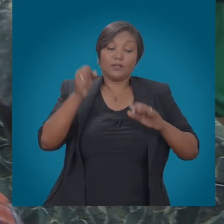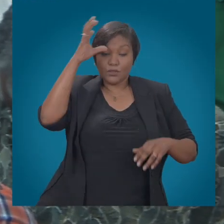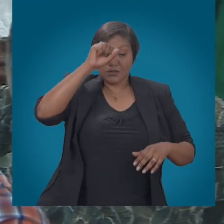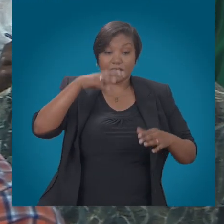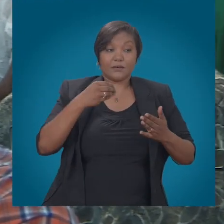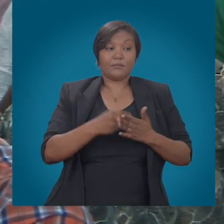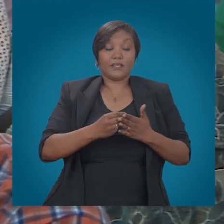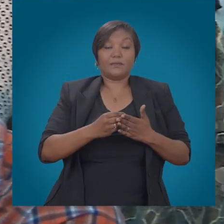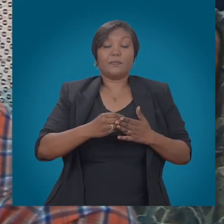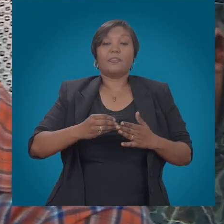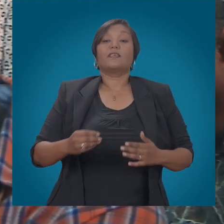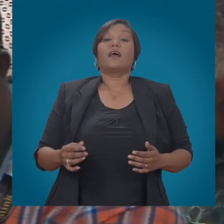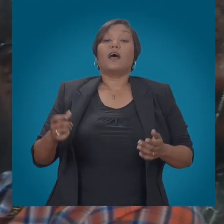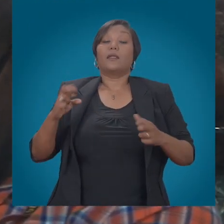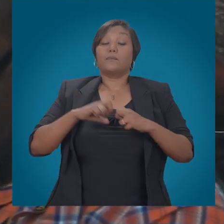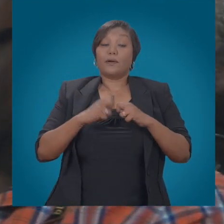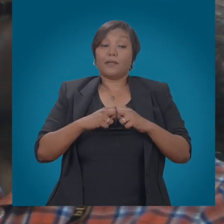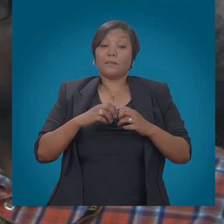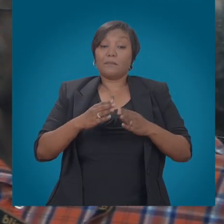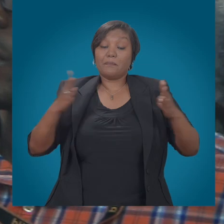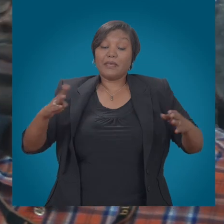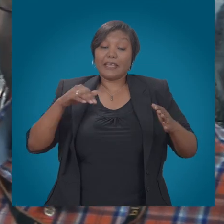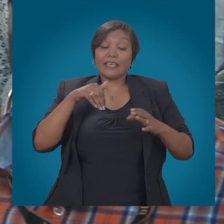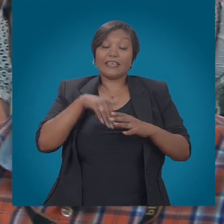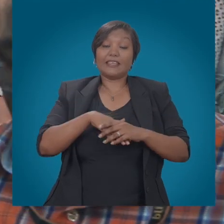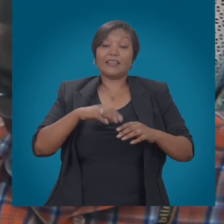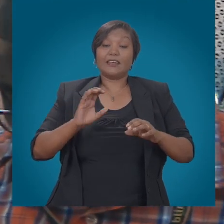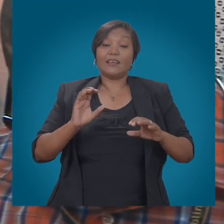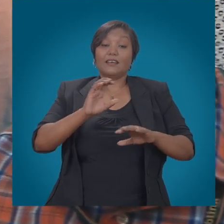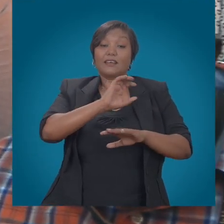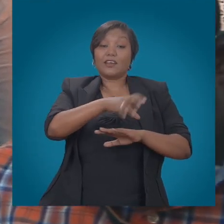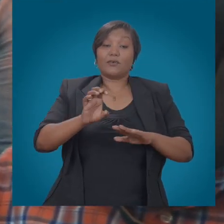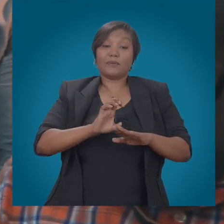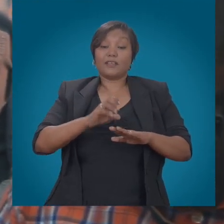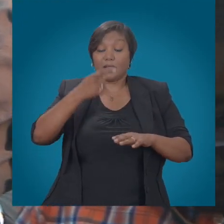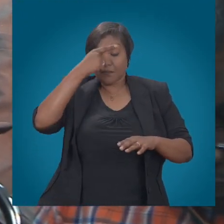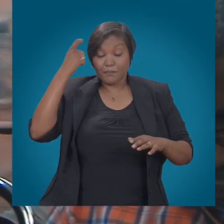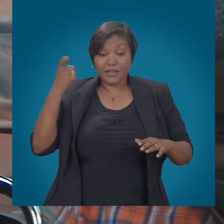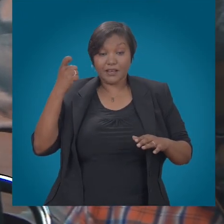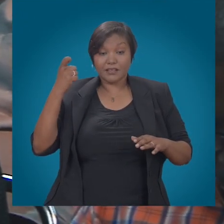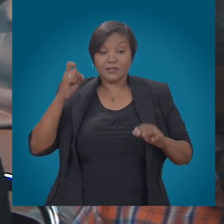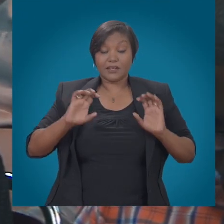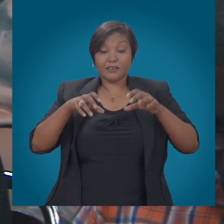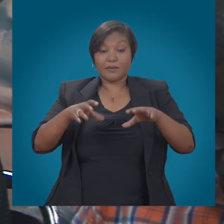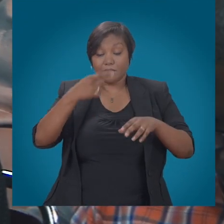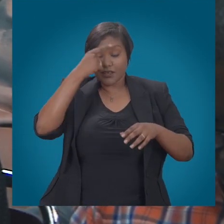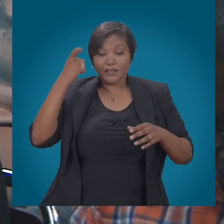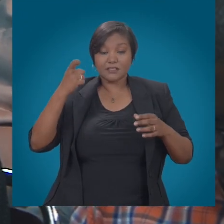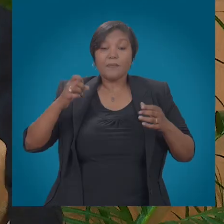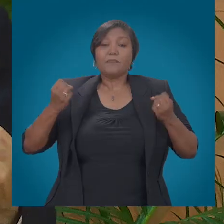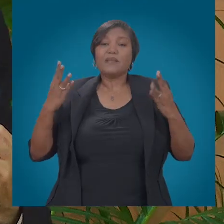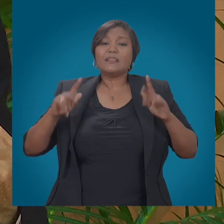Mr. Gehry, the problem is particularly acute in the Caribbean where incoming overseas calls account for a considerable portion of their revenues.